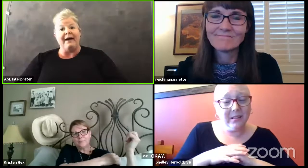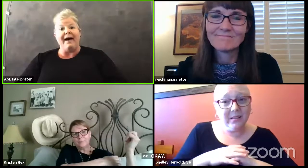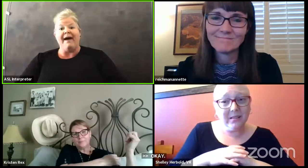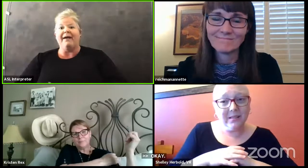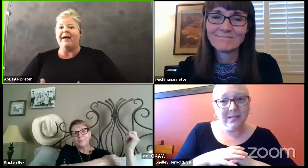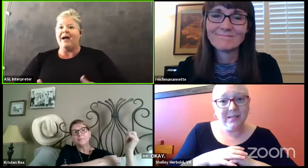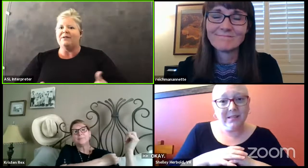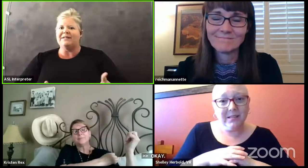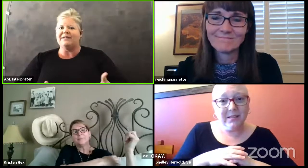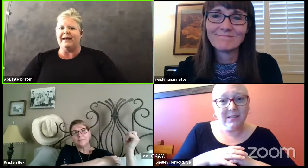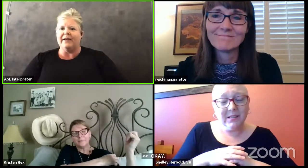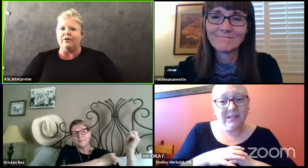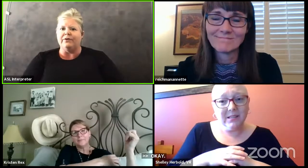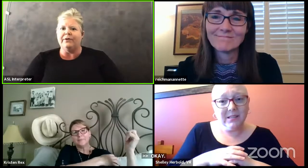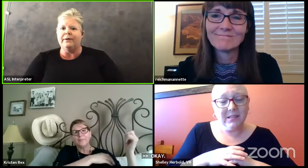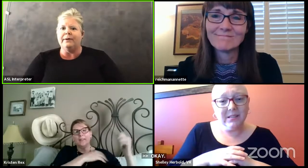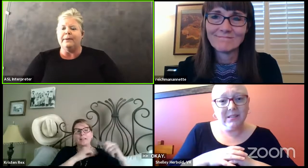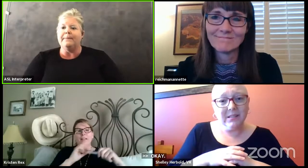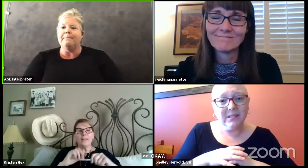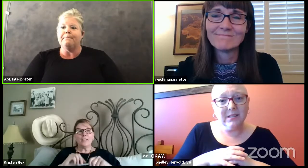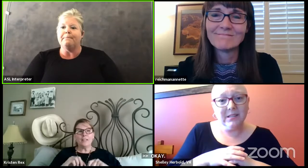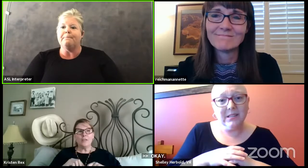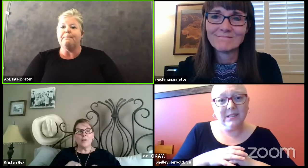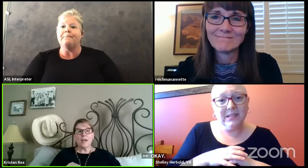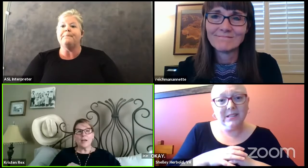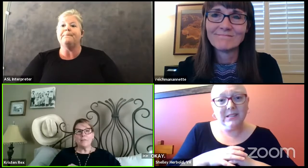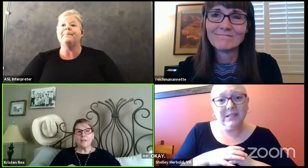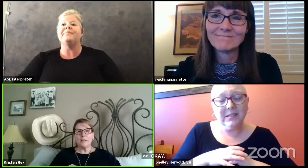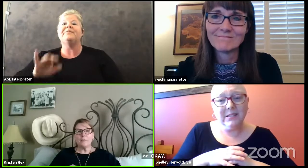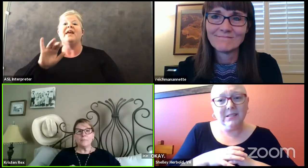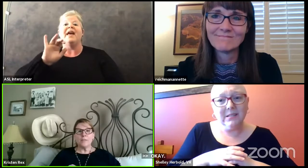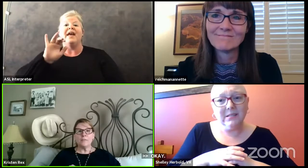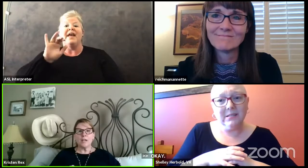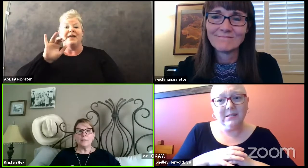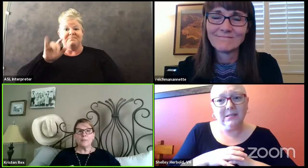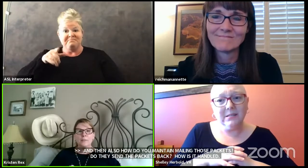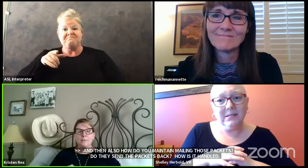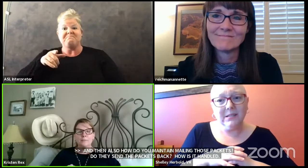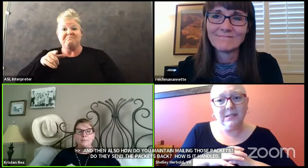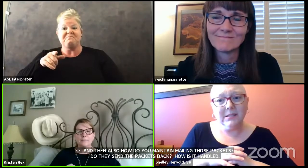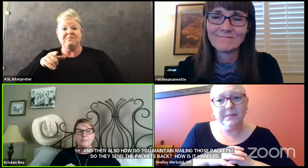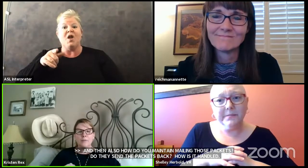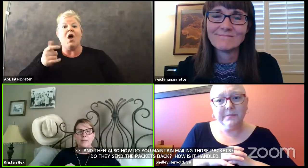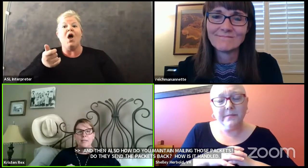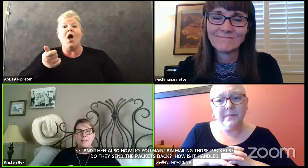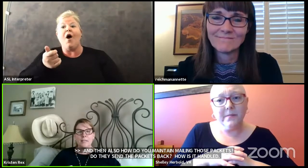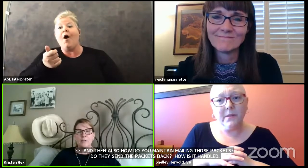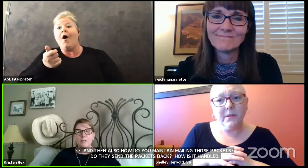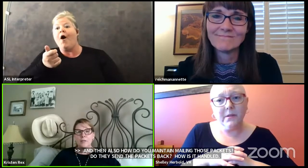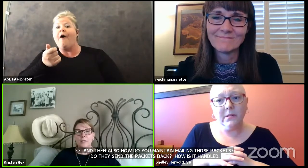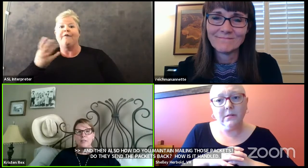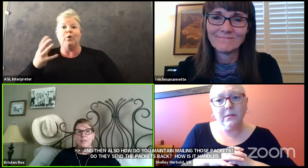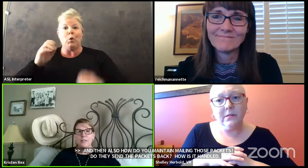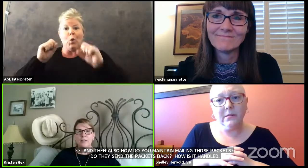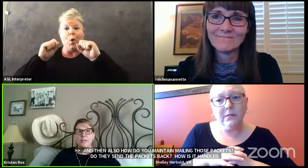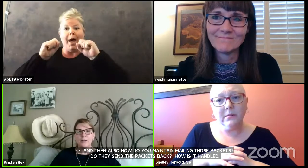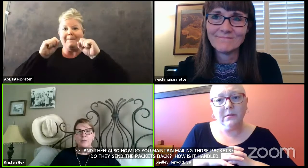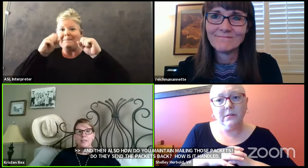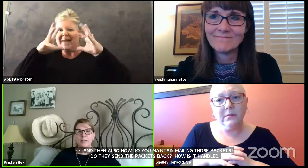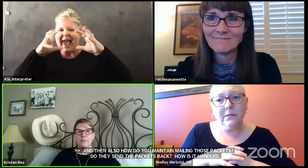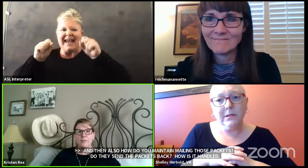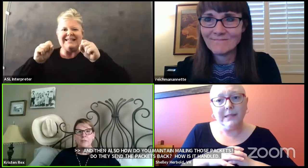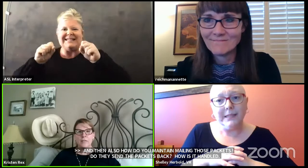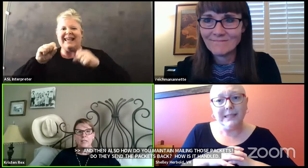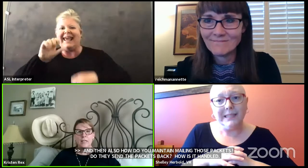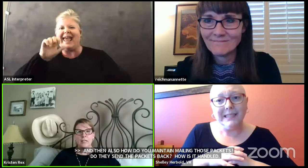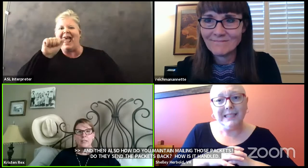packets back? How is it handled? You have a couple of amazing administrators. I know